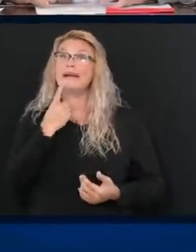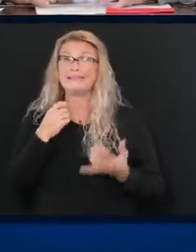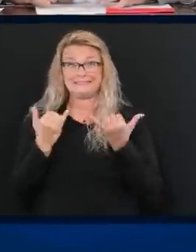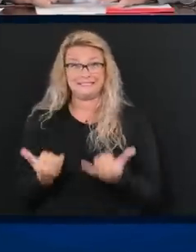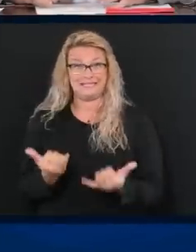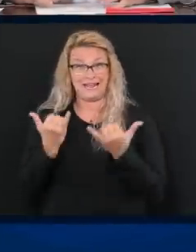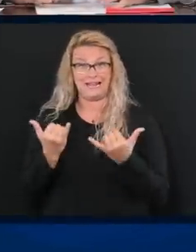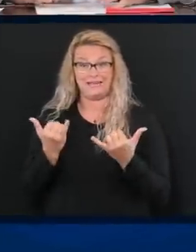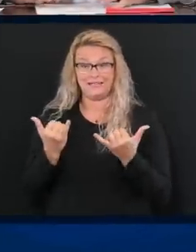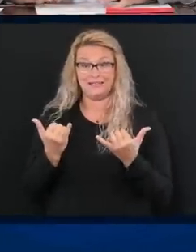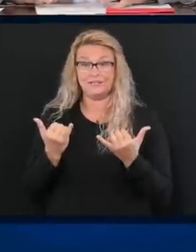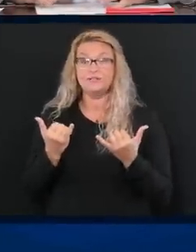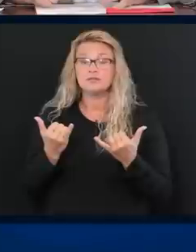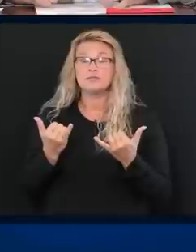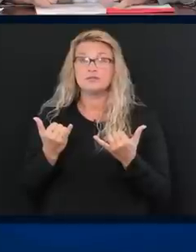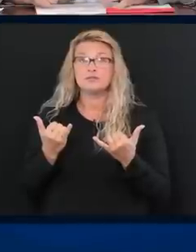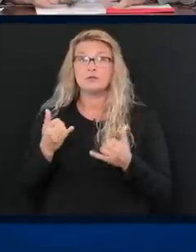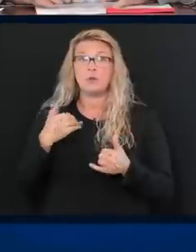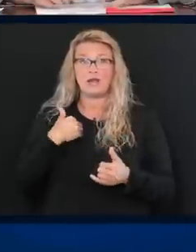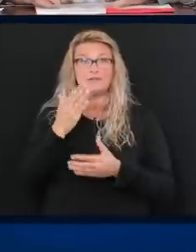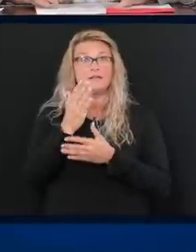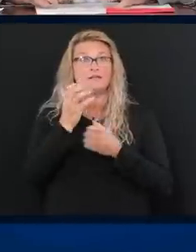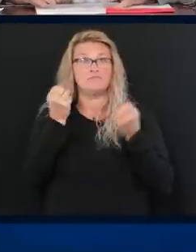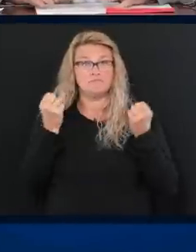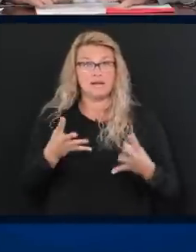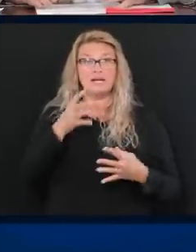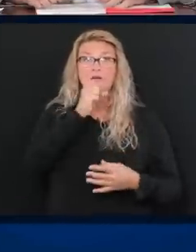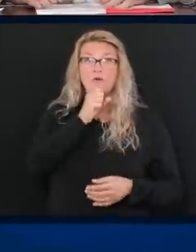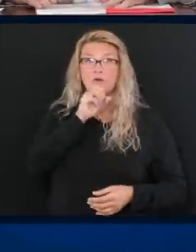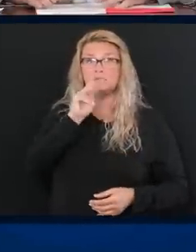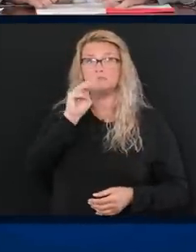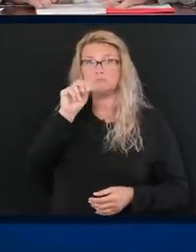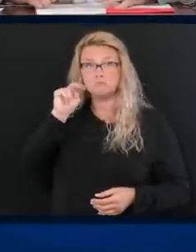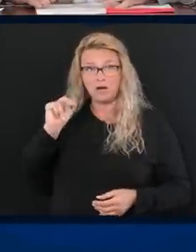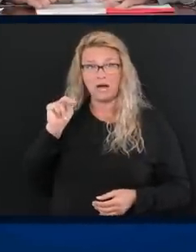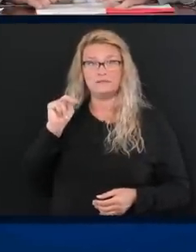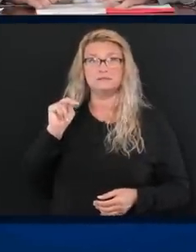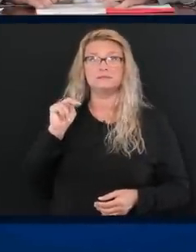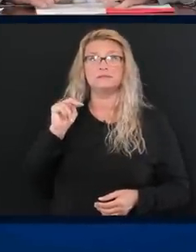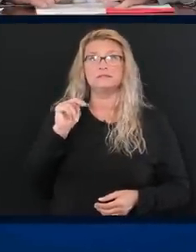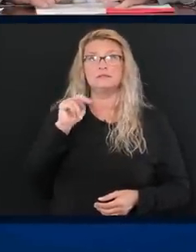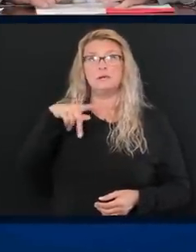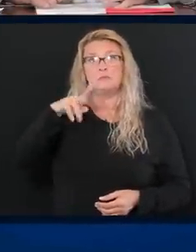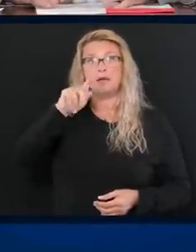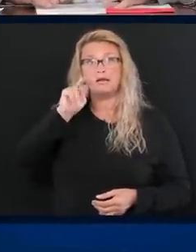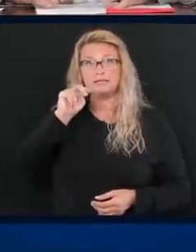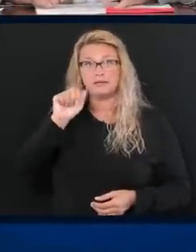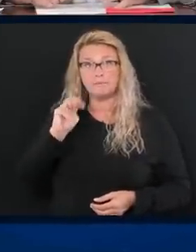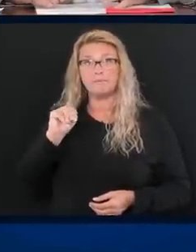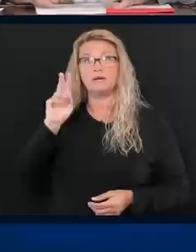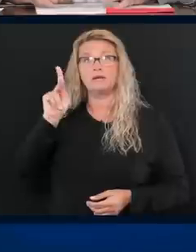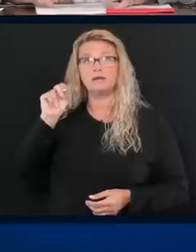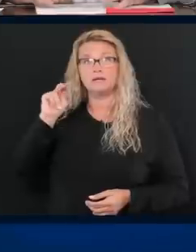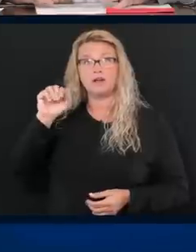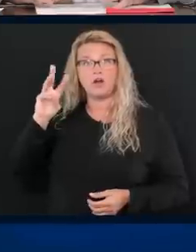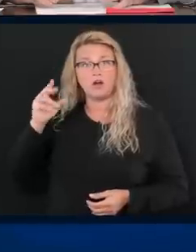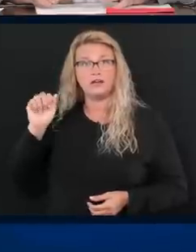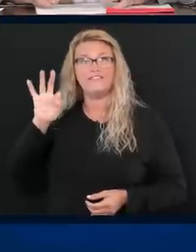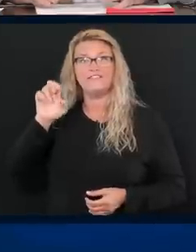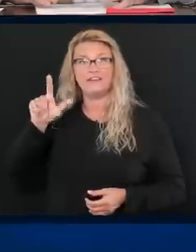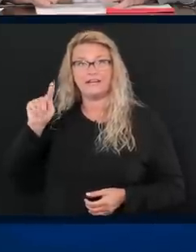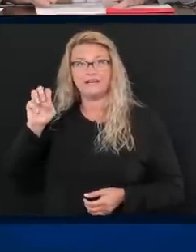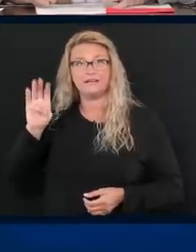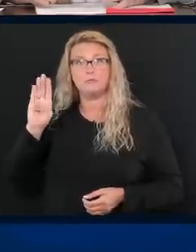good. We have counties in the orange or Mongahelia County, Putnam, Kanawha, Fayette, Boone,